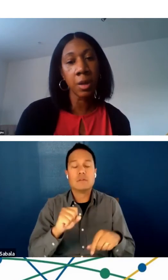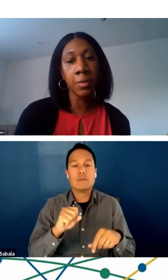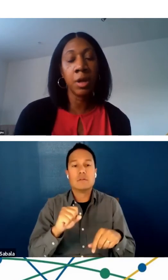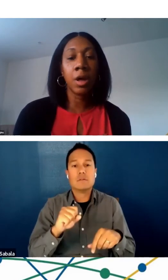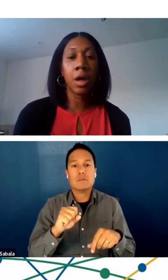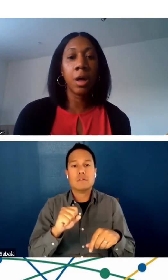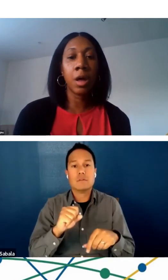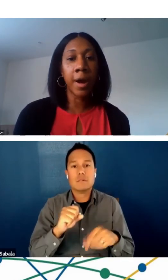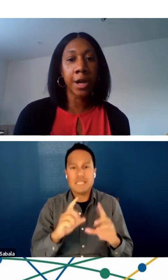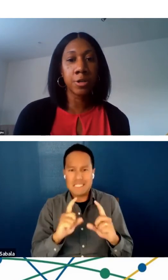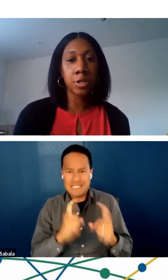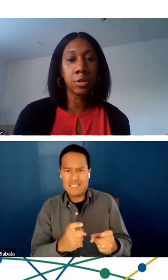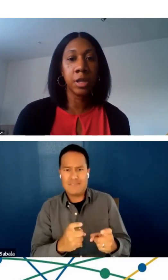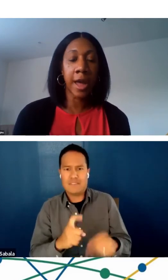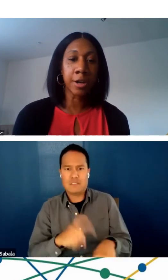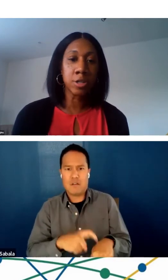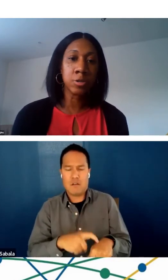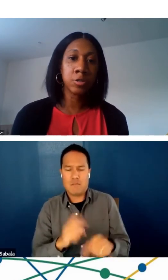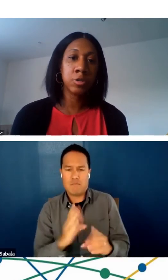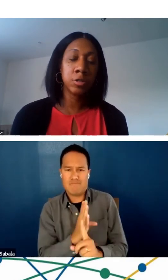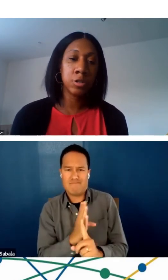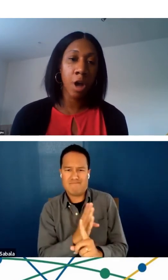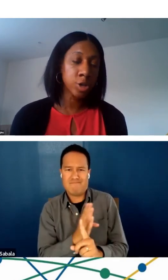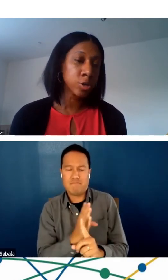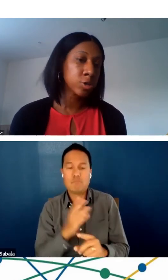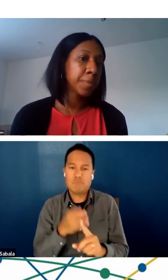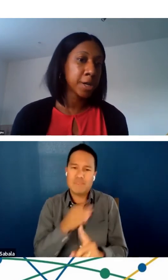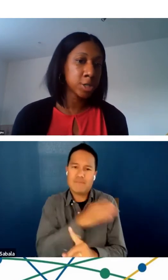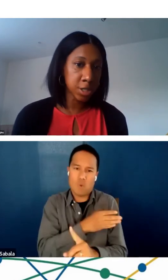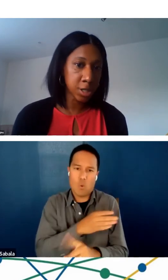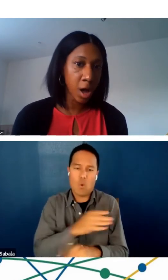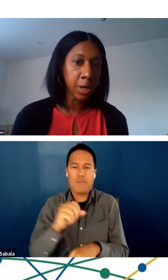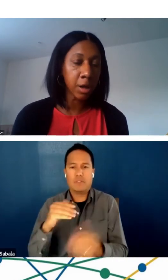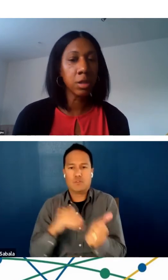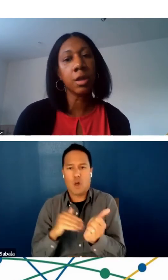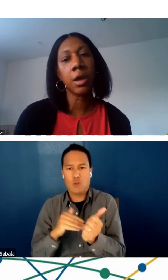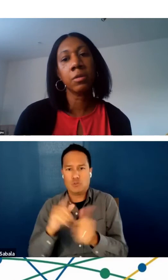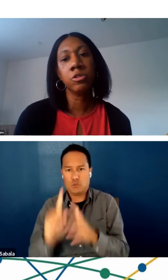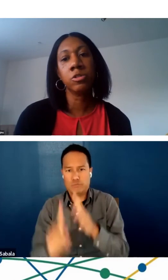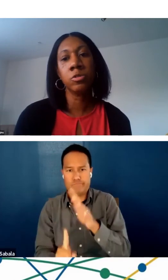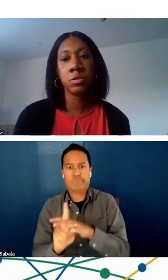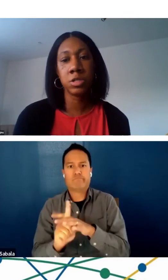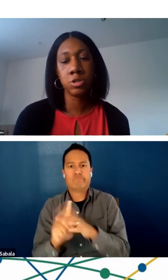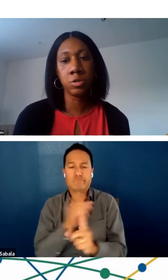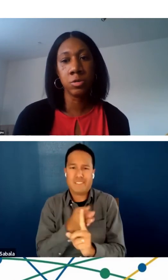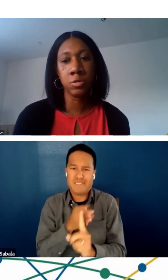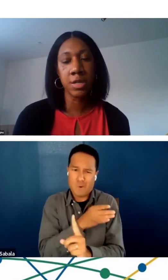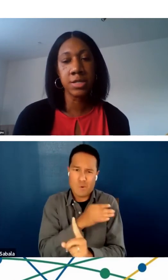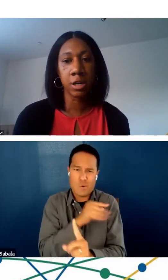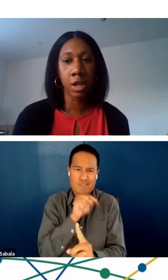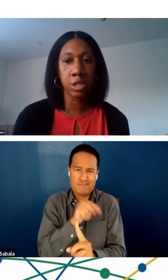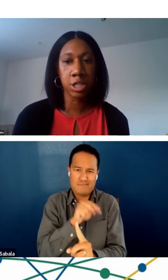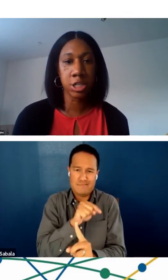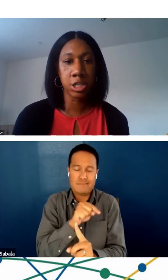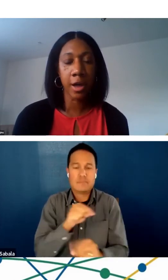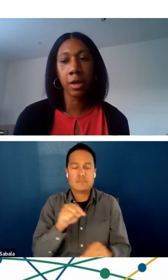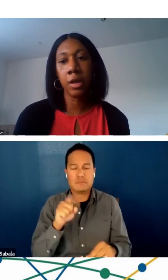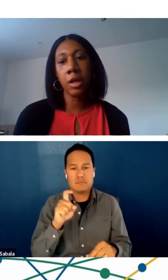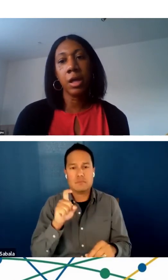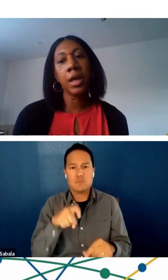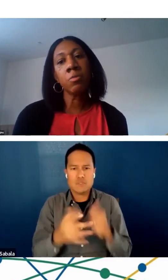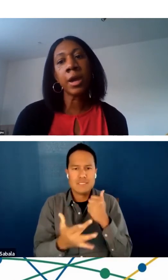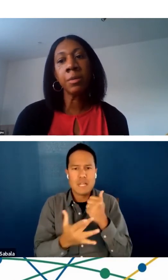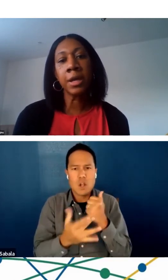allotting time prior to the actual doctor or specialist coming on the line to do a technology